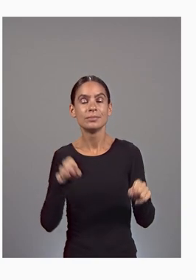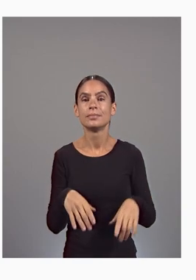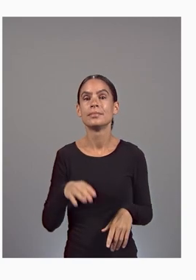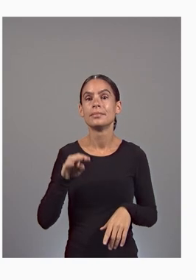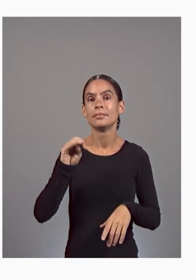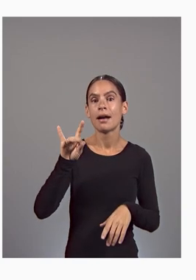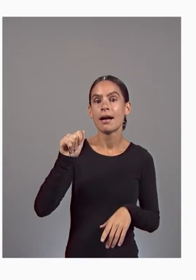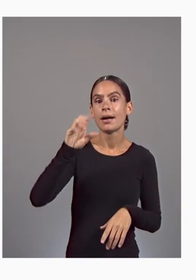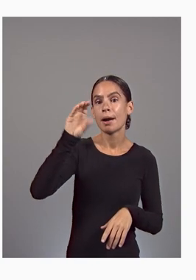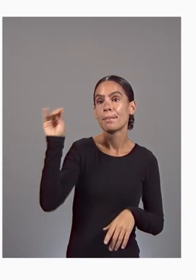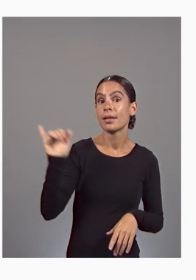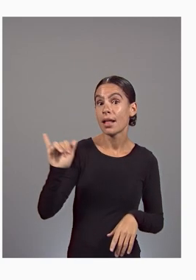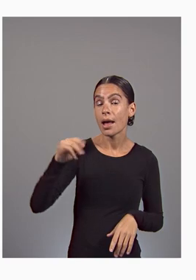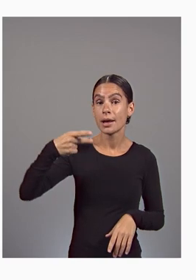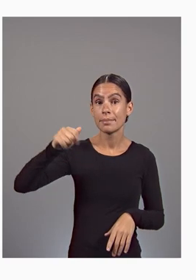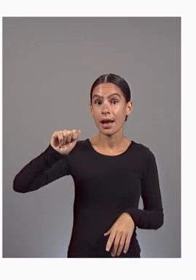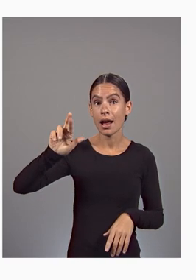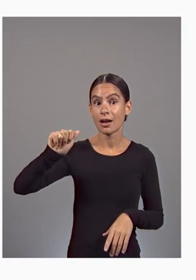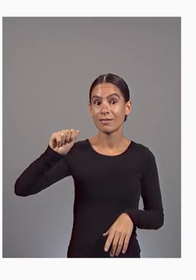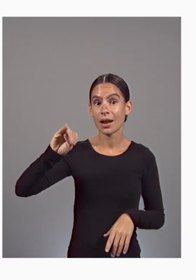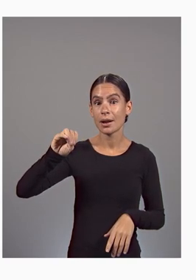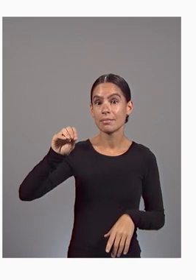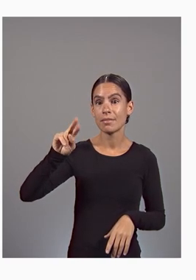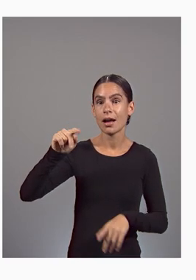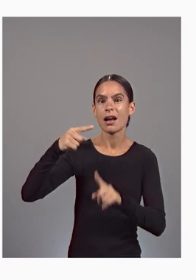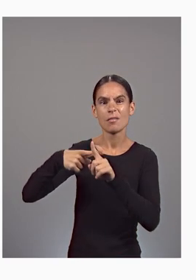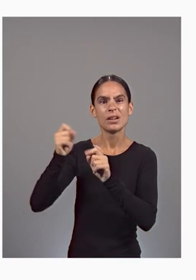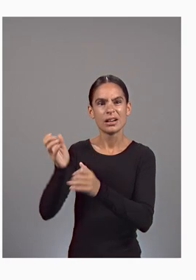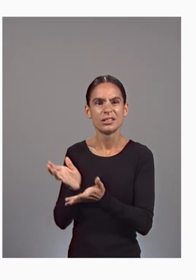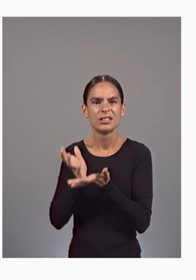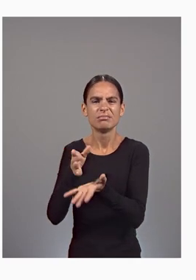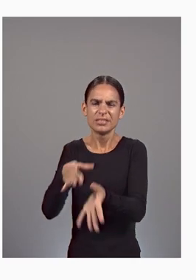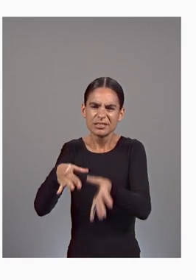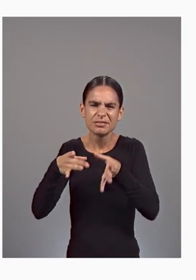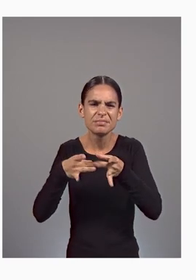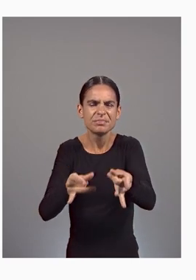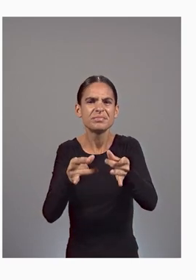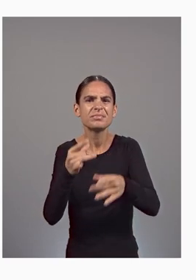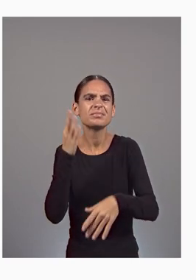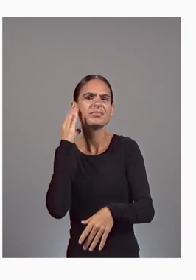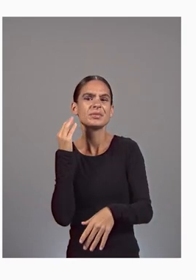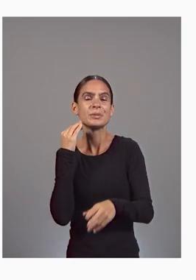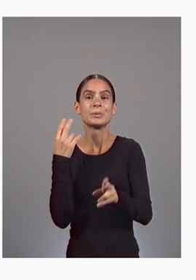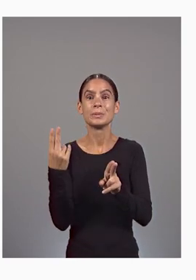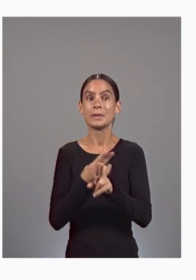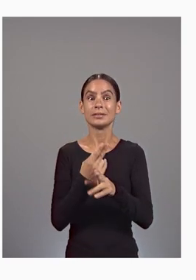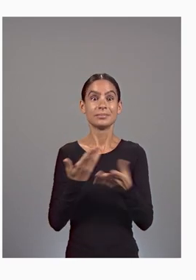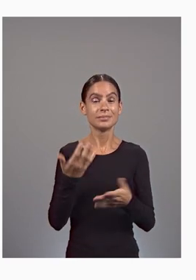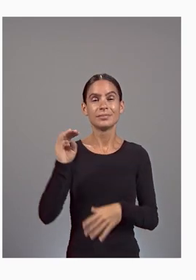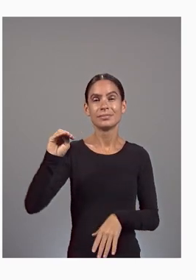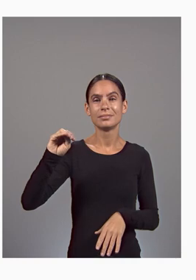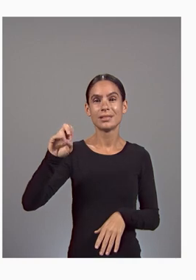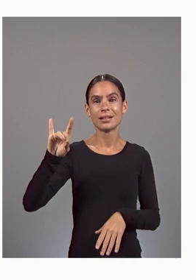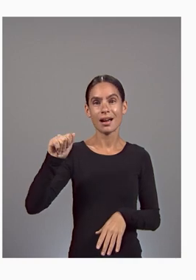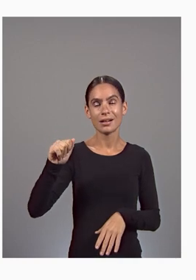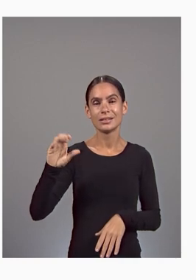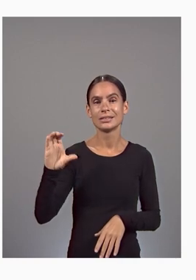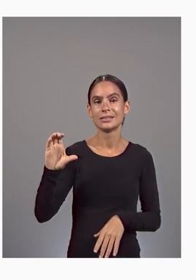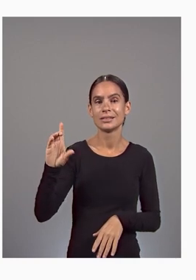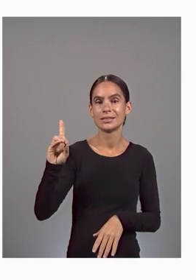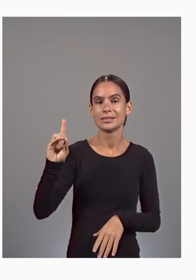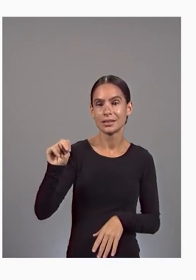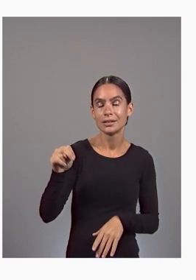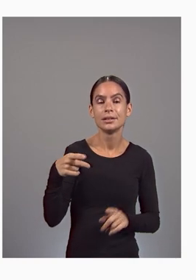Plus are able to deliver flawless experiences using Media CDN. For customers in